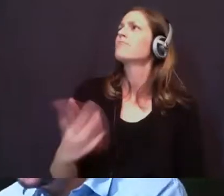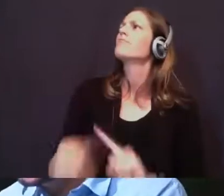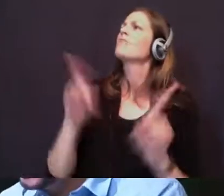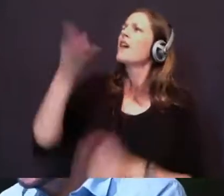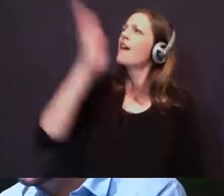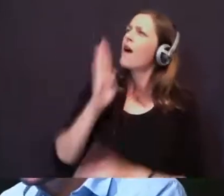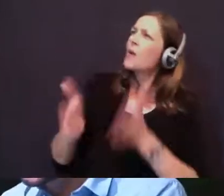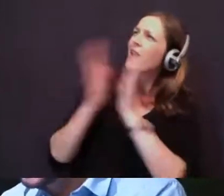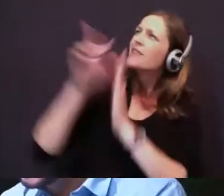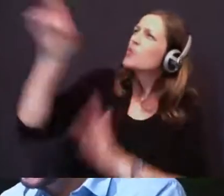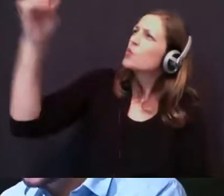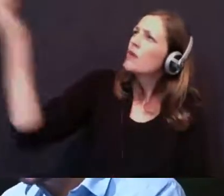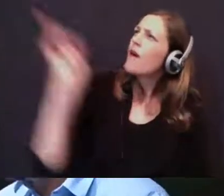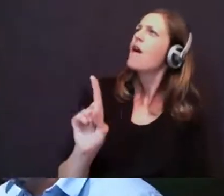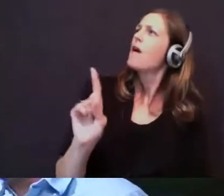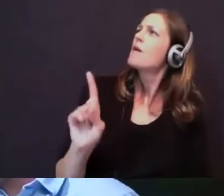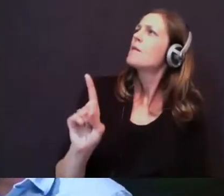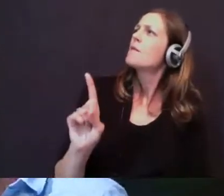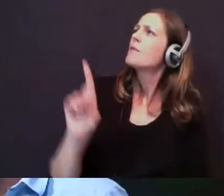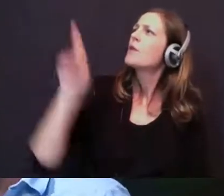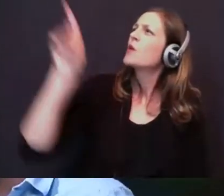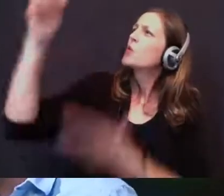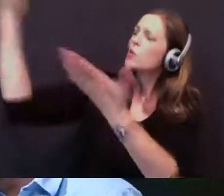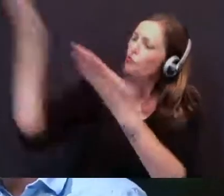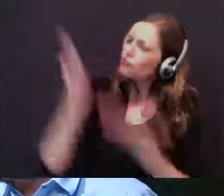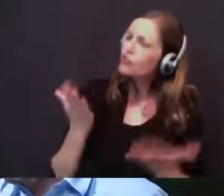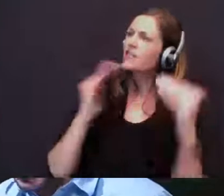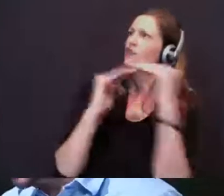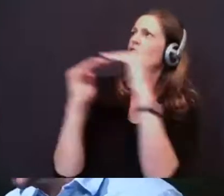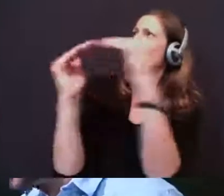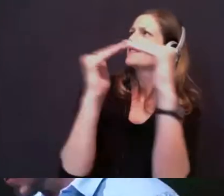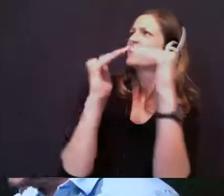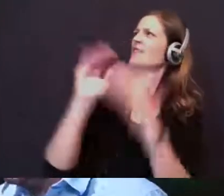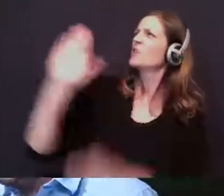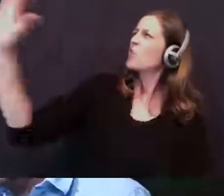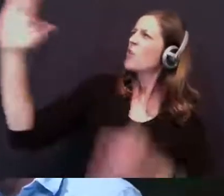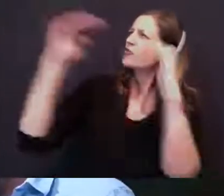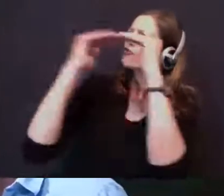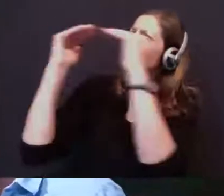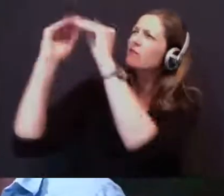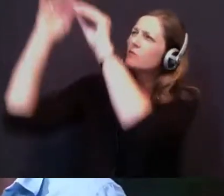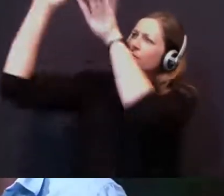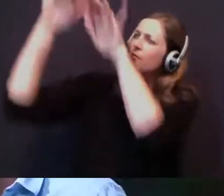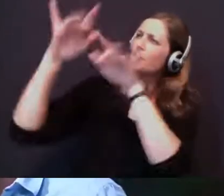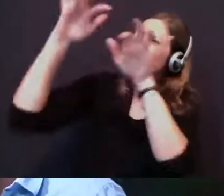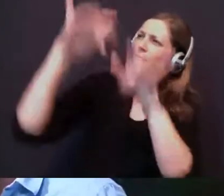that you would come and you would bring justice. that your justice would roll down like waters.